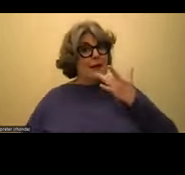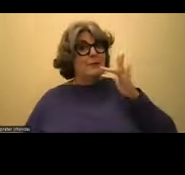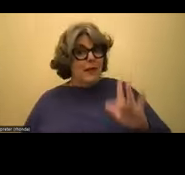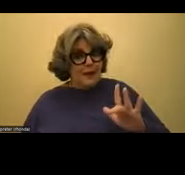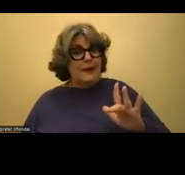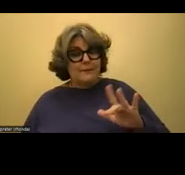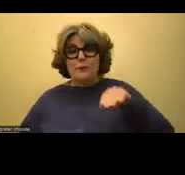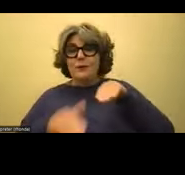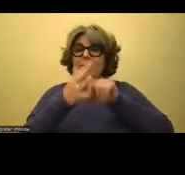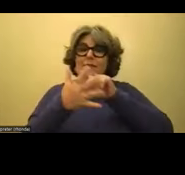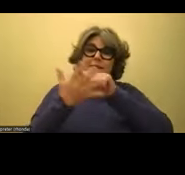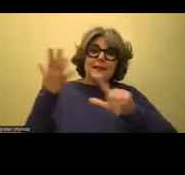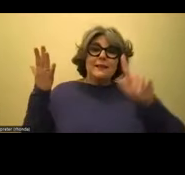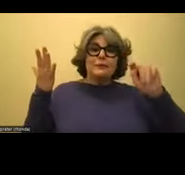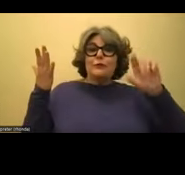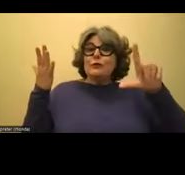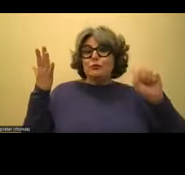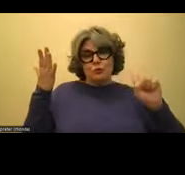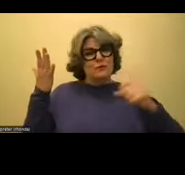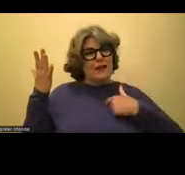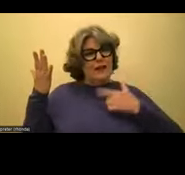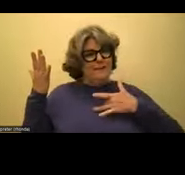access to these tools that I have access to.